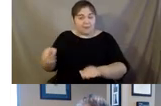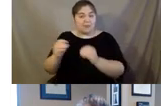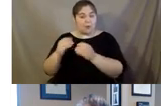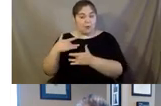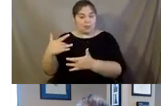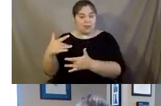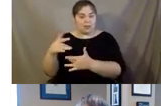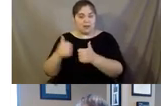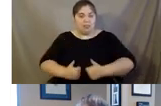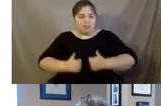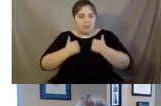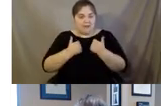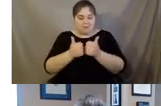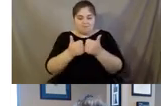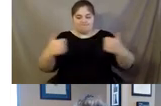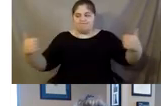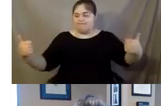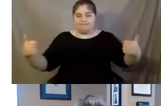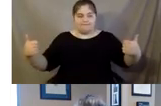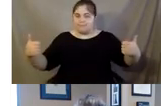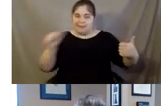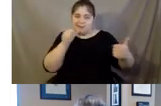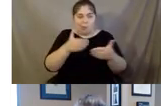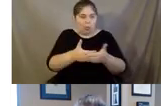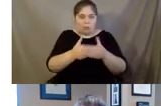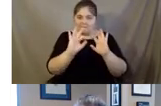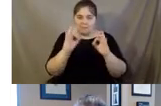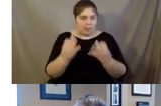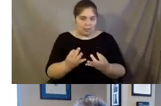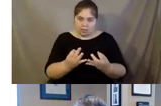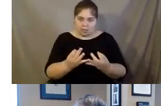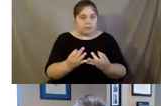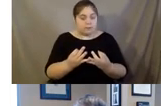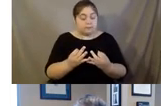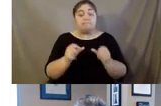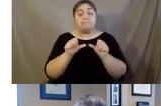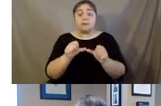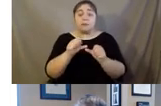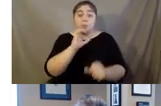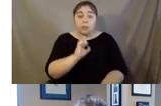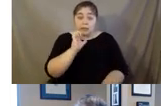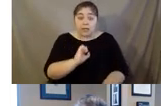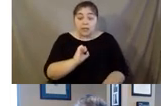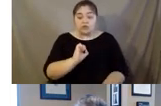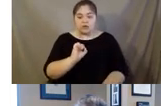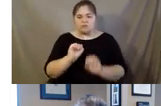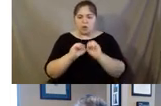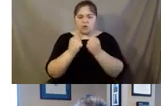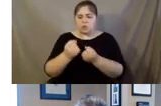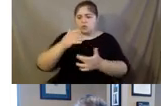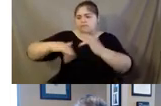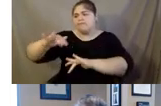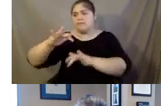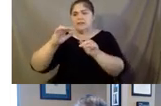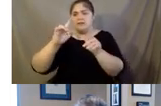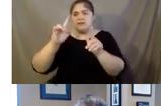to live in an area away from them. As we age, our social circles decrease, we lose